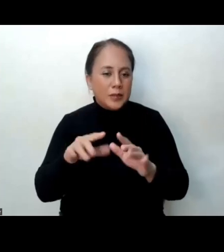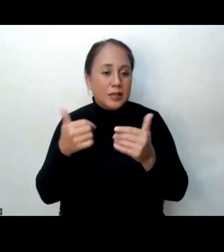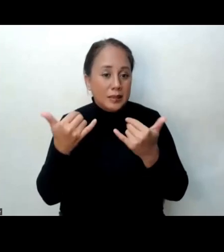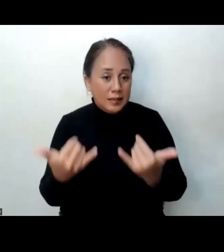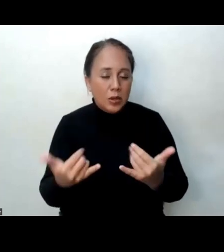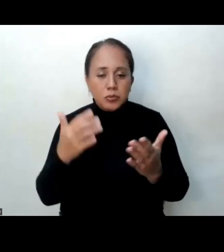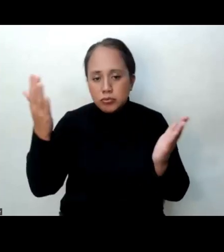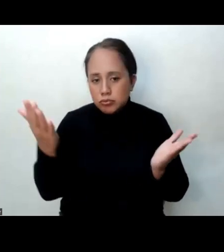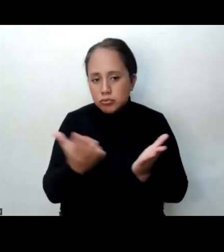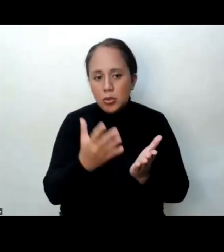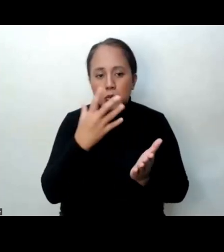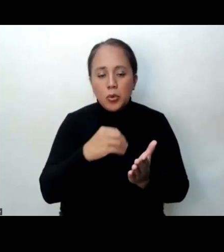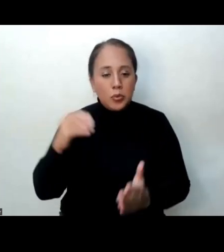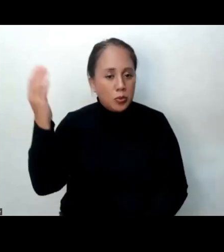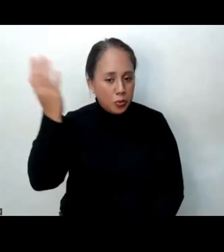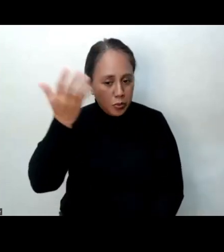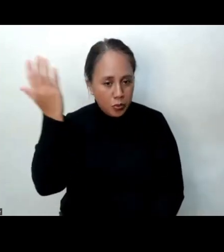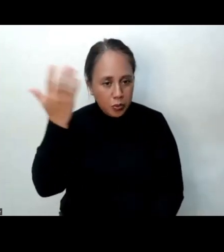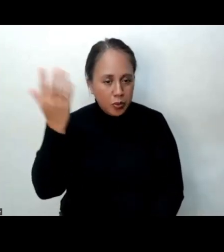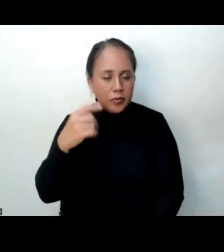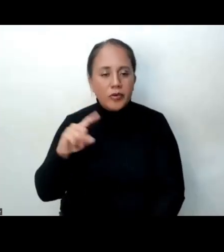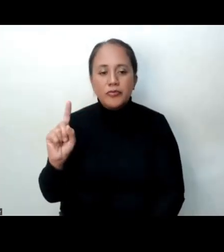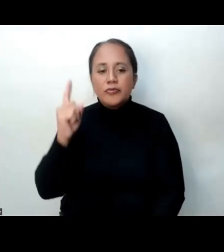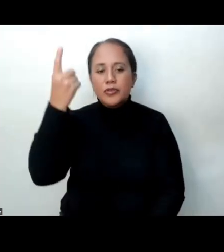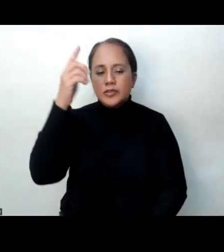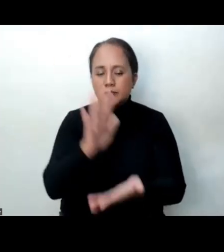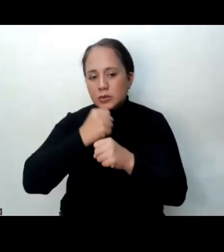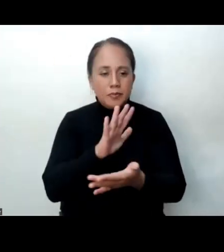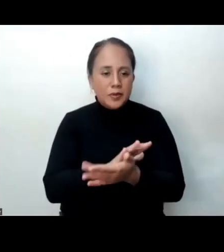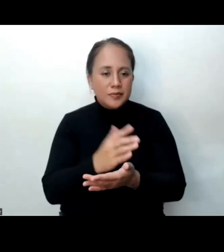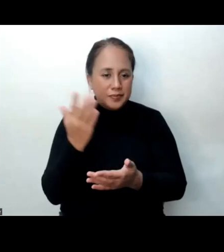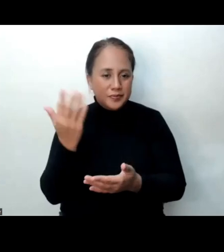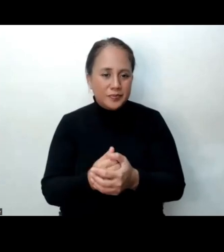Let me introduce to you the speakers of our first paper presentation.